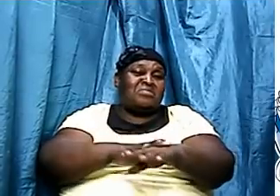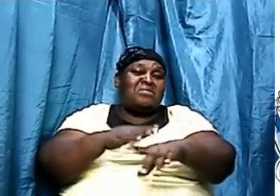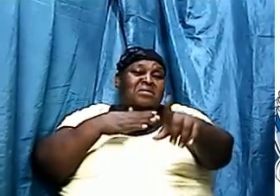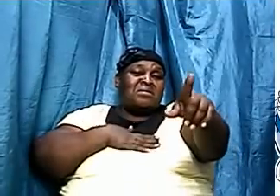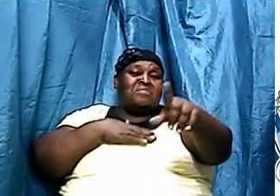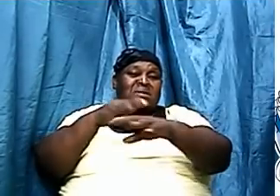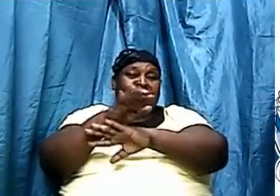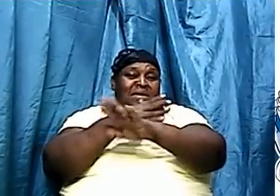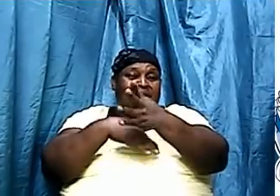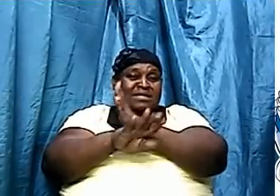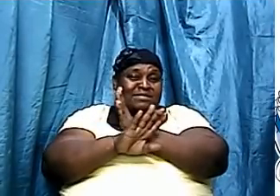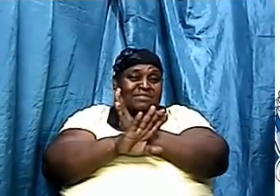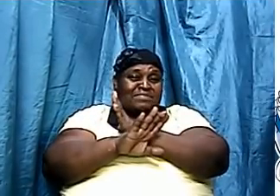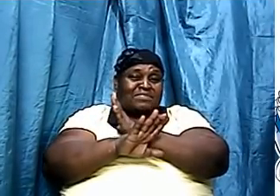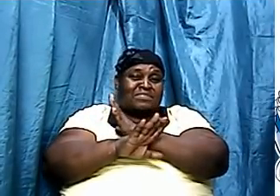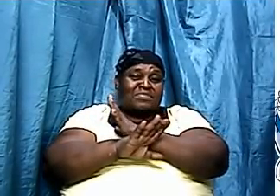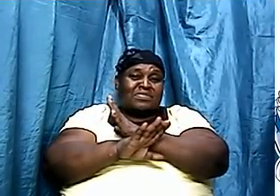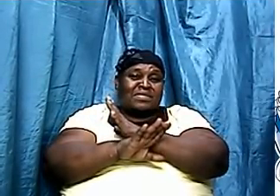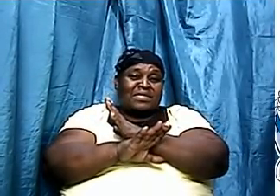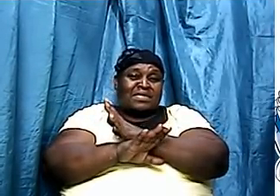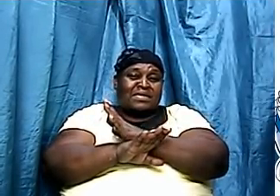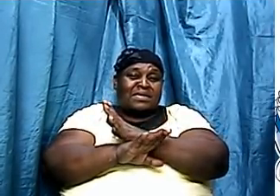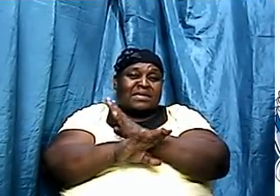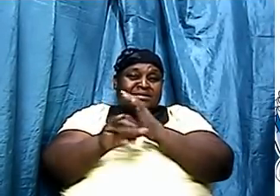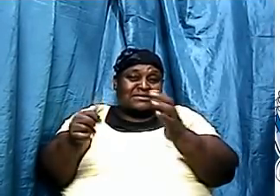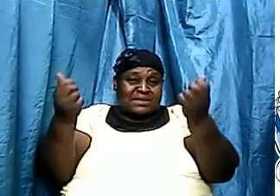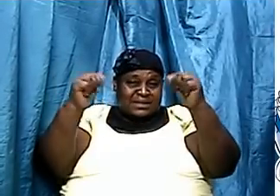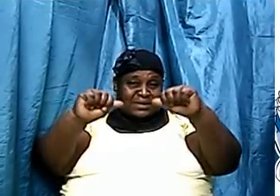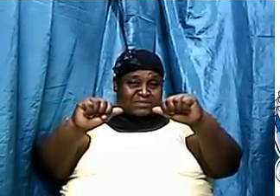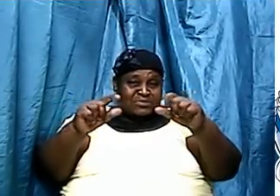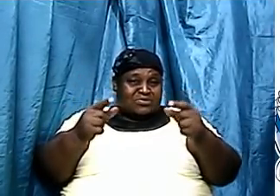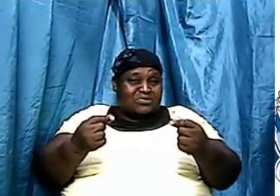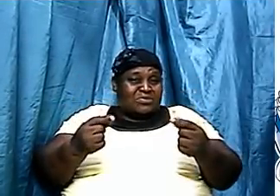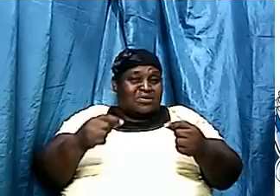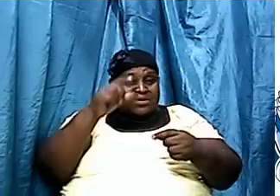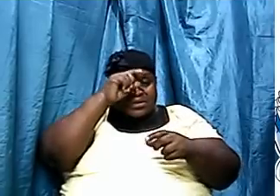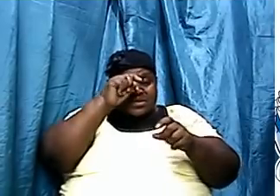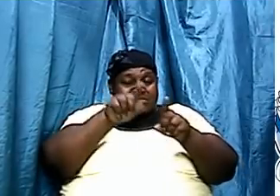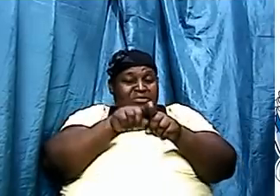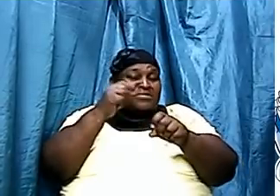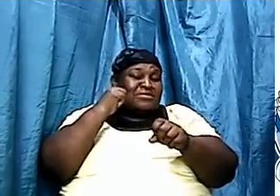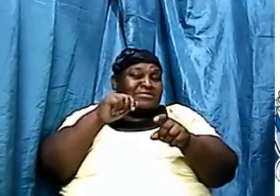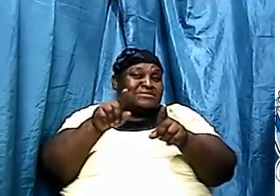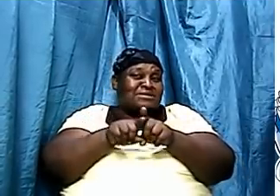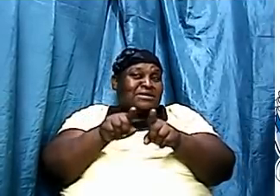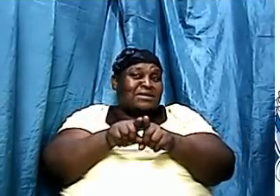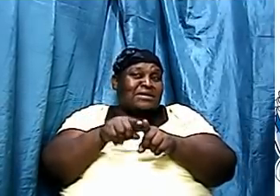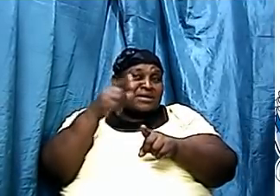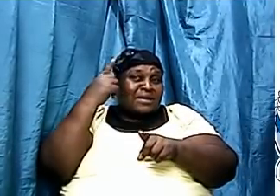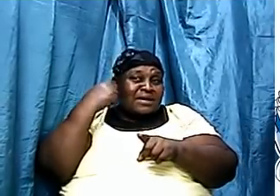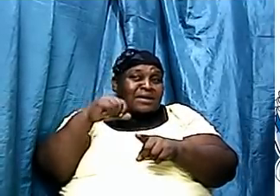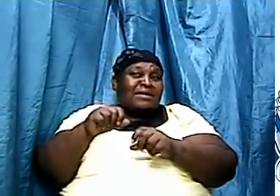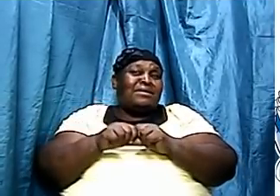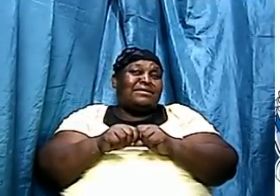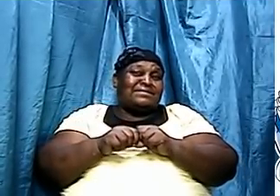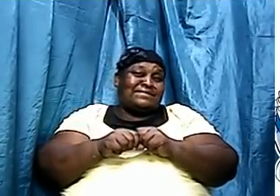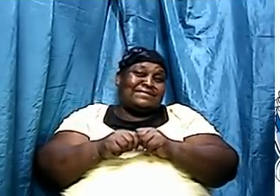and I went on my hands and I was still able to do it brothers and sisters because of entropy